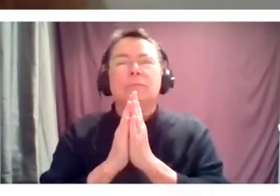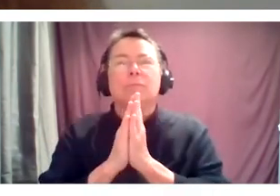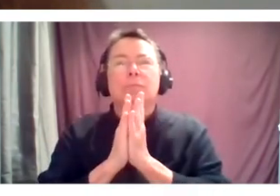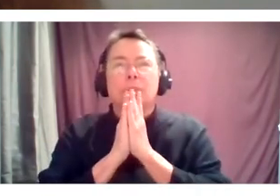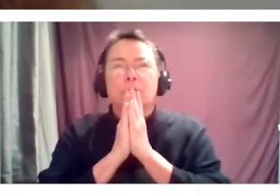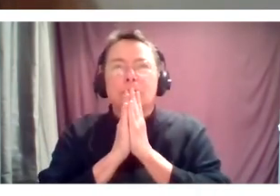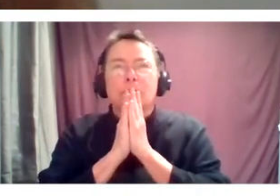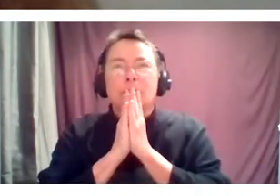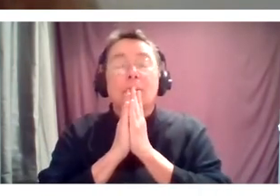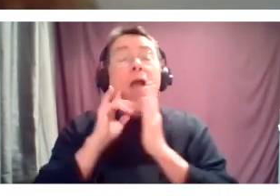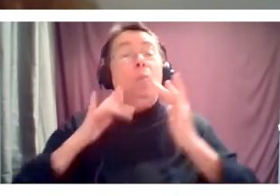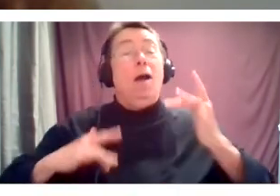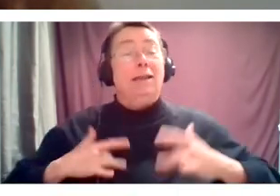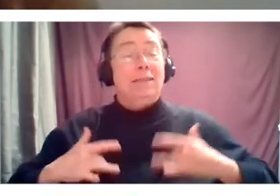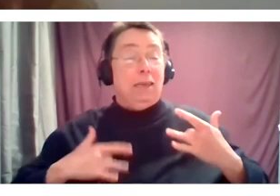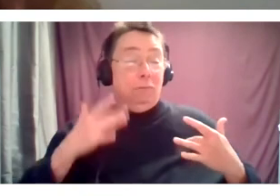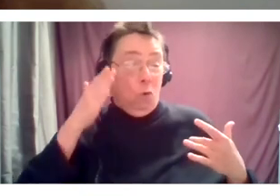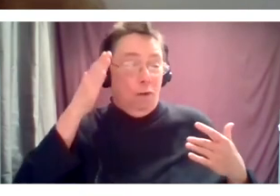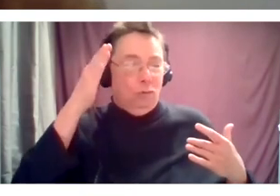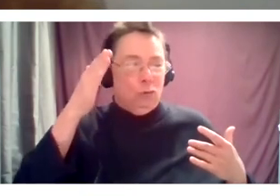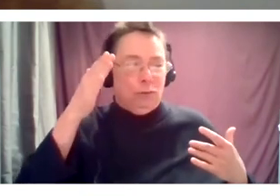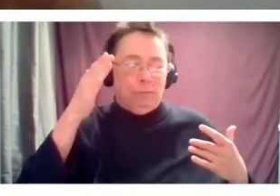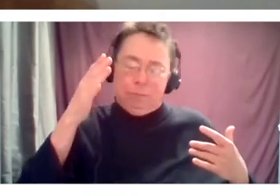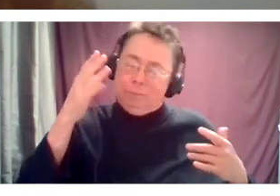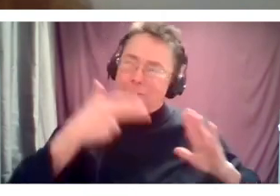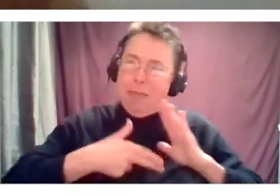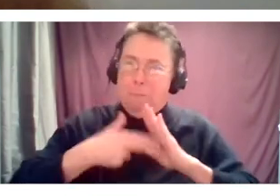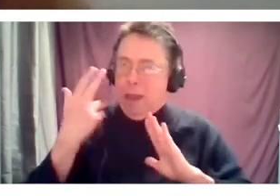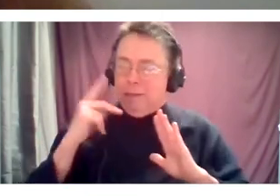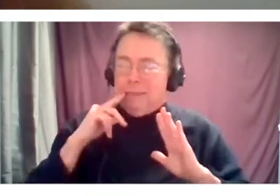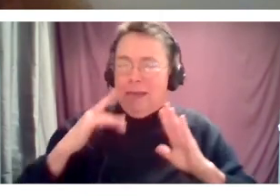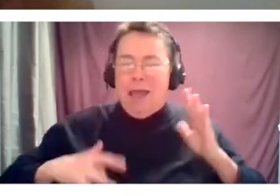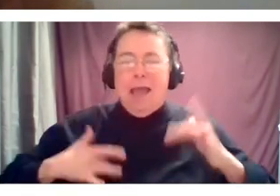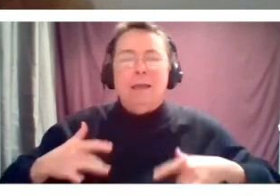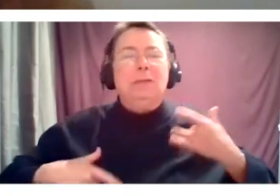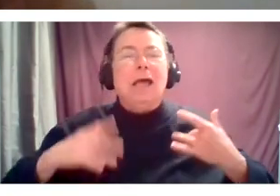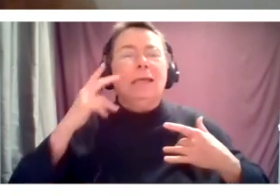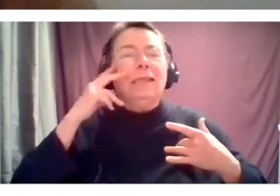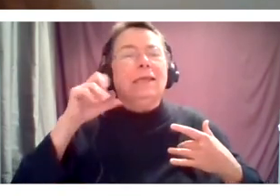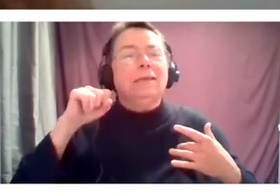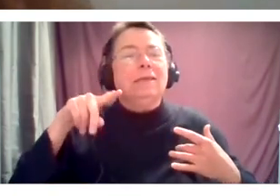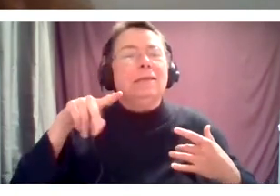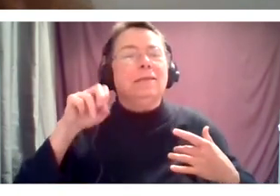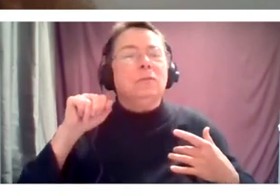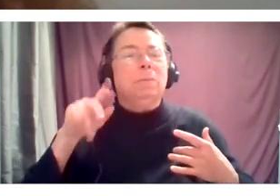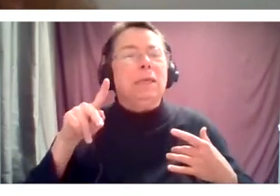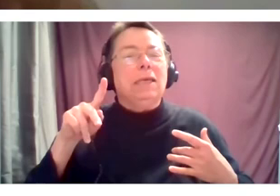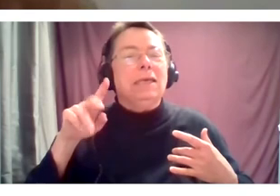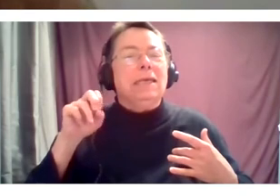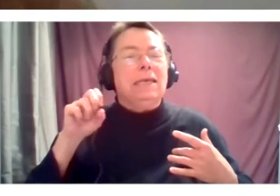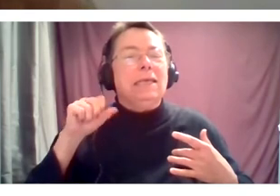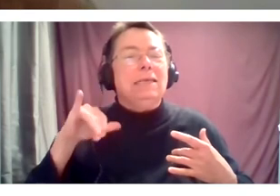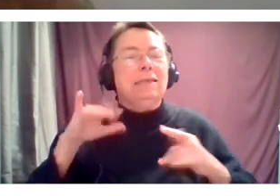for, uh, I'm just honestly so excited to see our speakeasy family again. Uh, we had a virtual